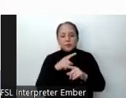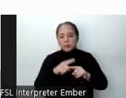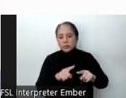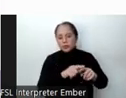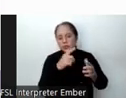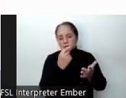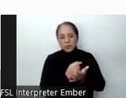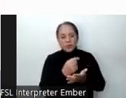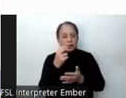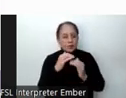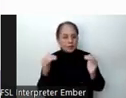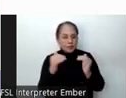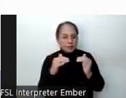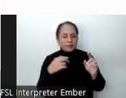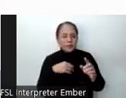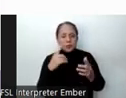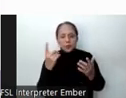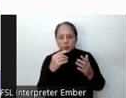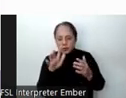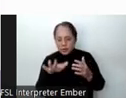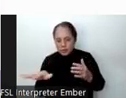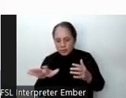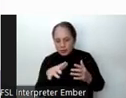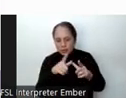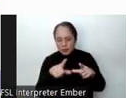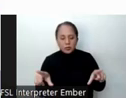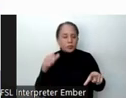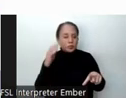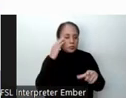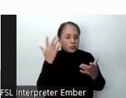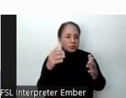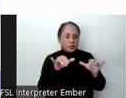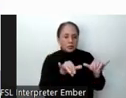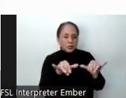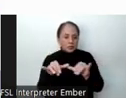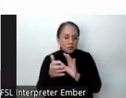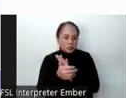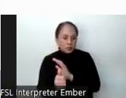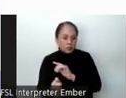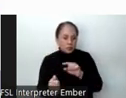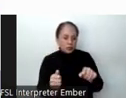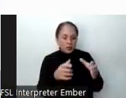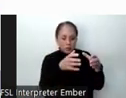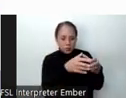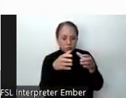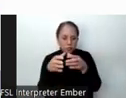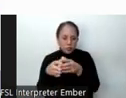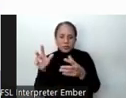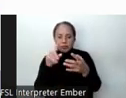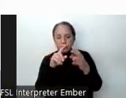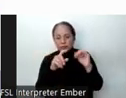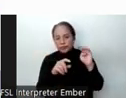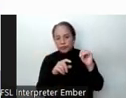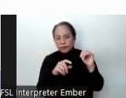levels in different content areas. For language and literacy, standards and competencies were categorized under these 14